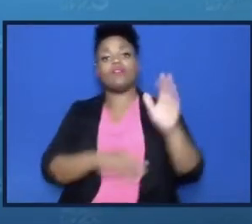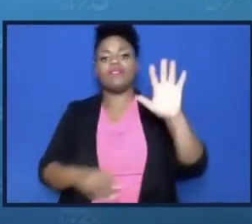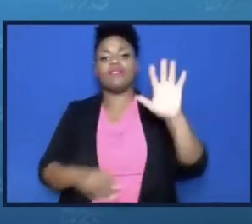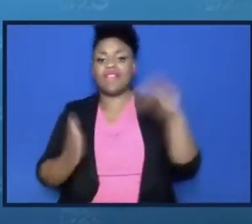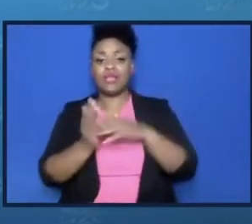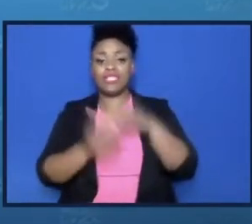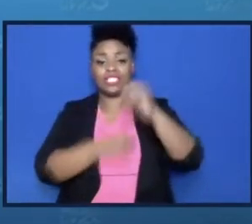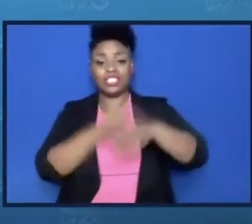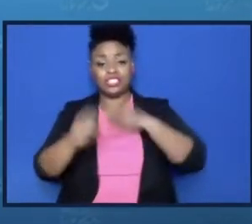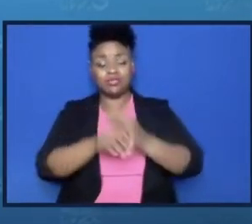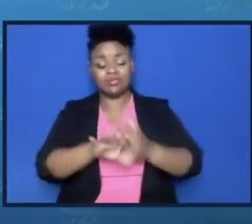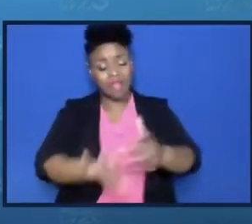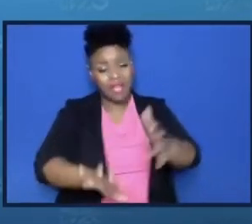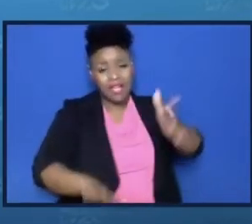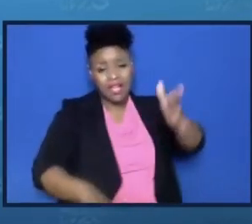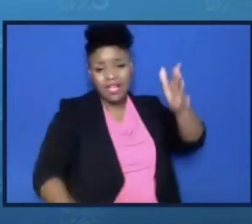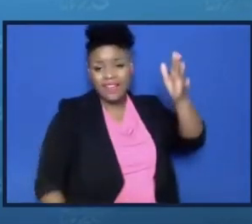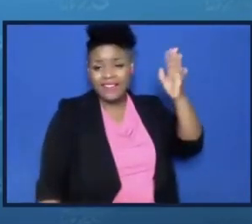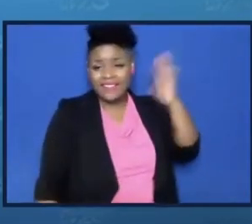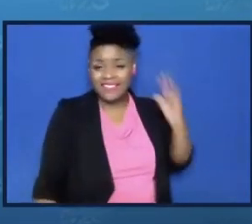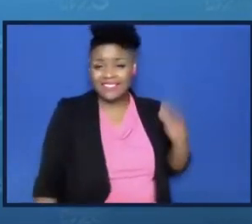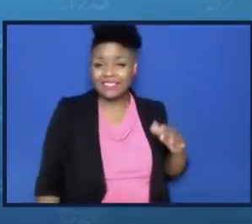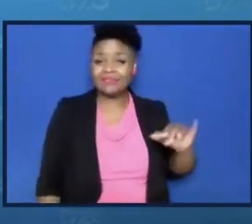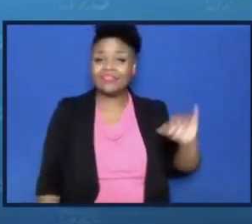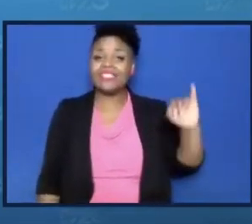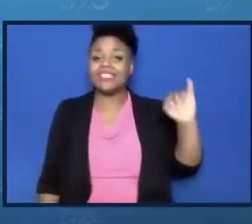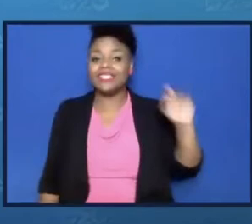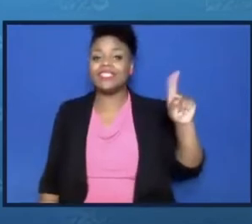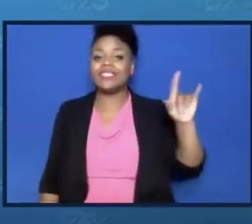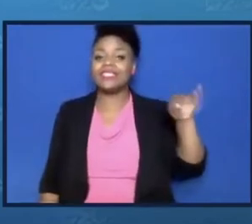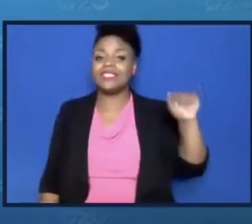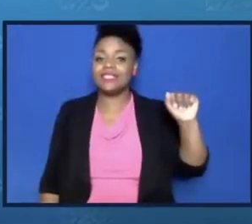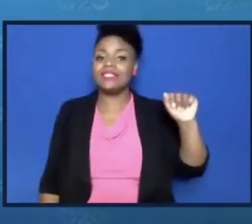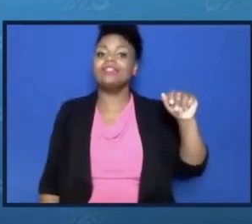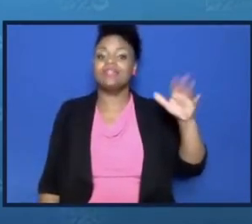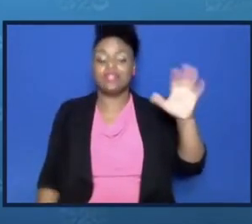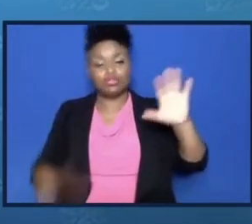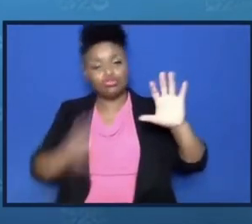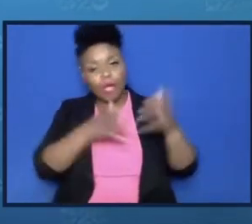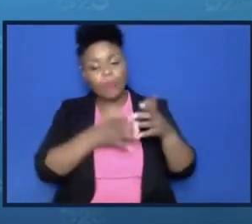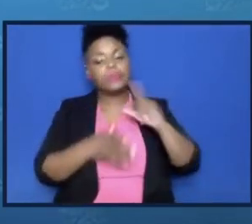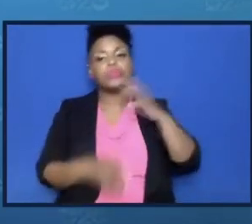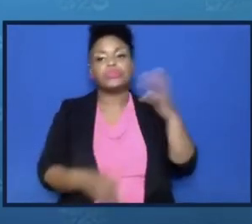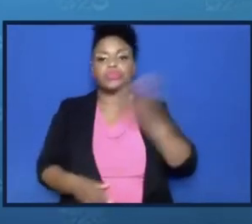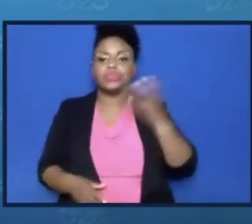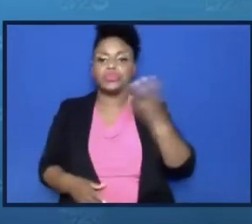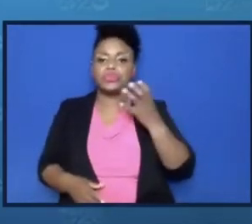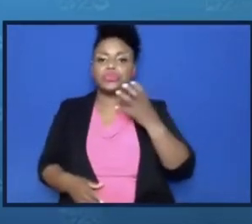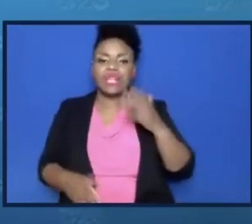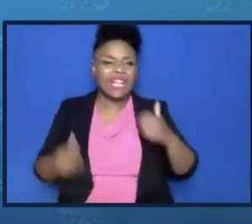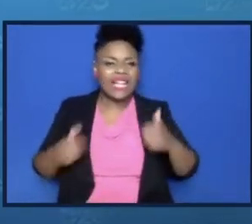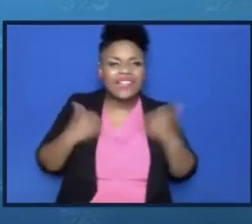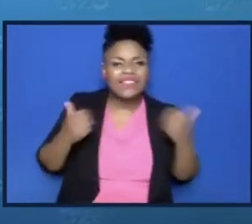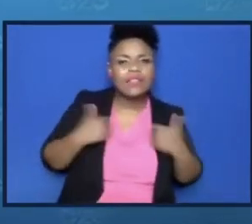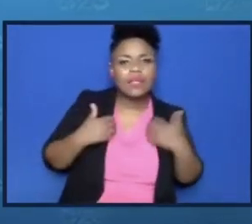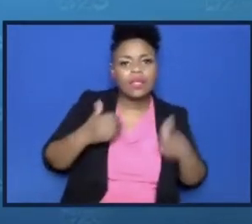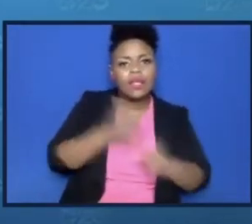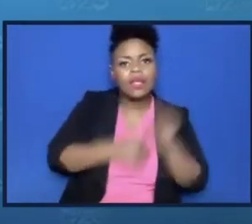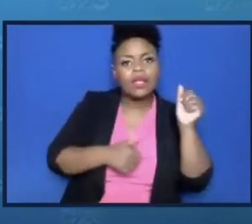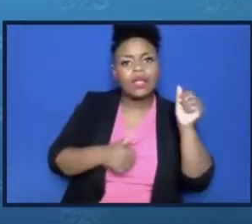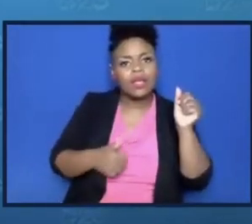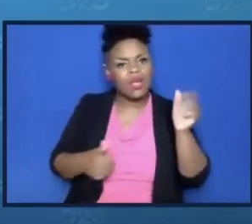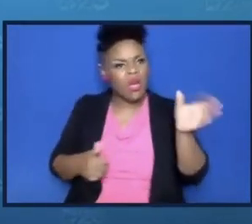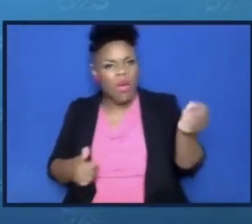democratic societies with rich cultures and traditions in communities that had sustained them for millennia on lands they